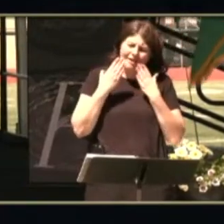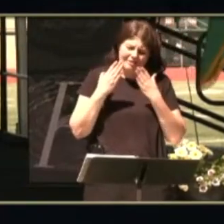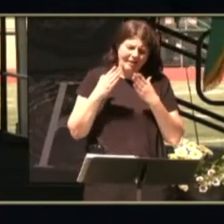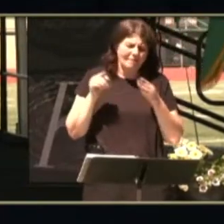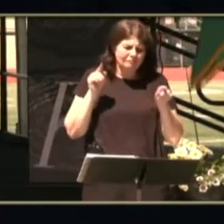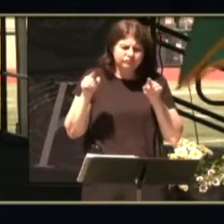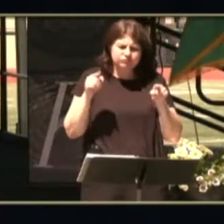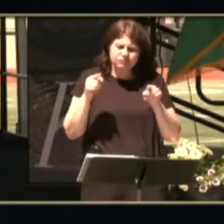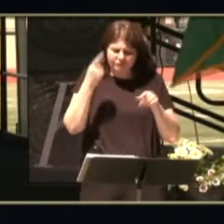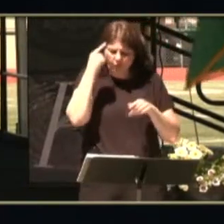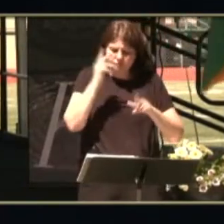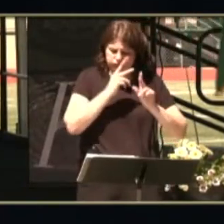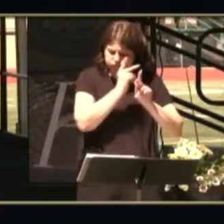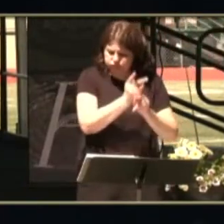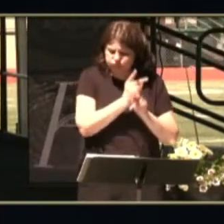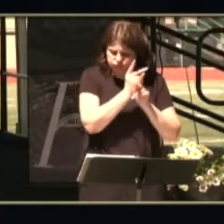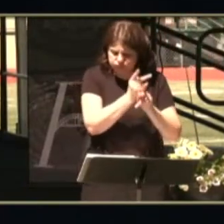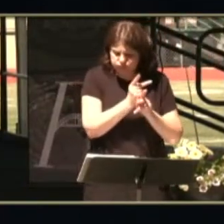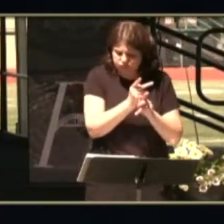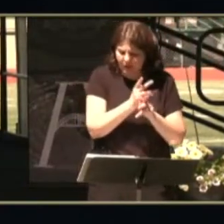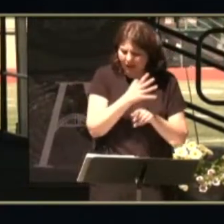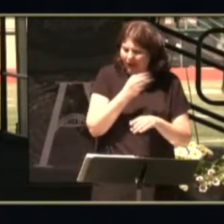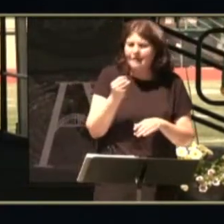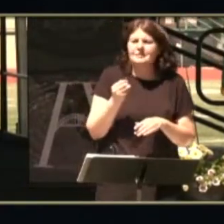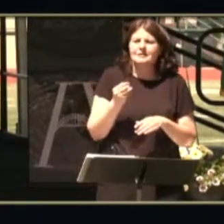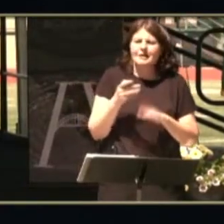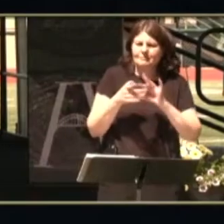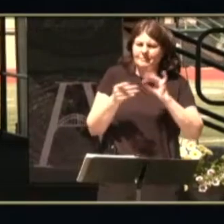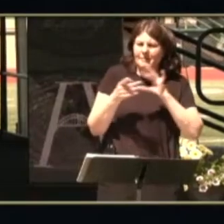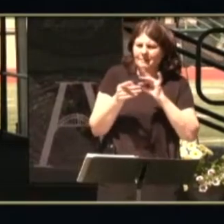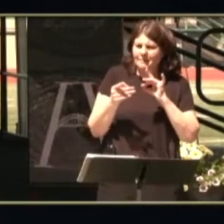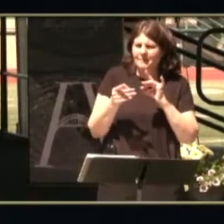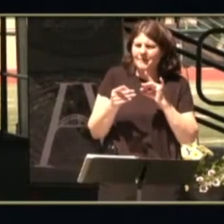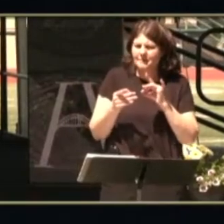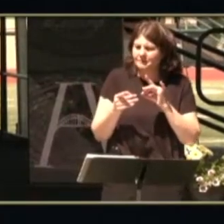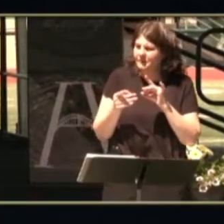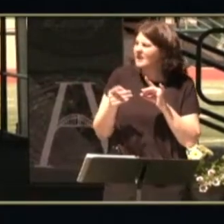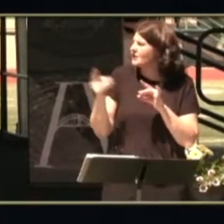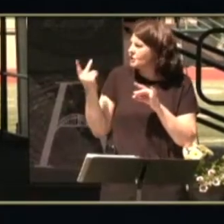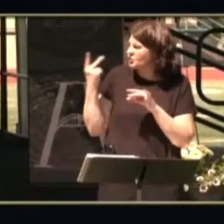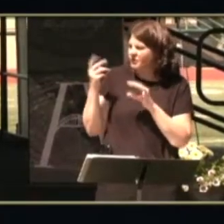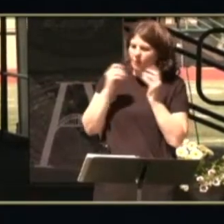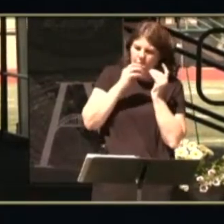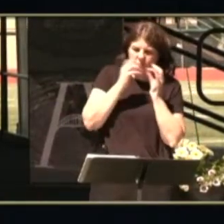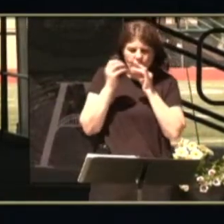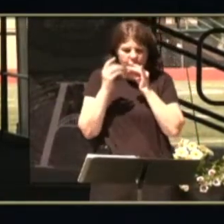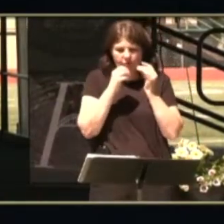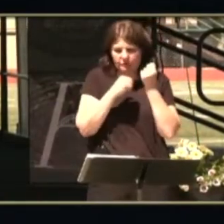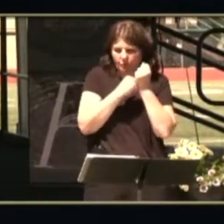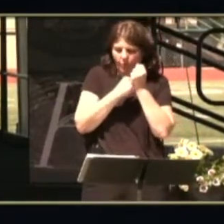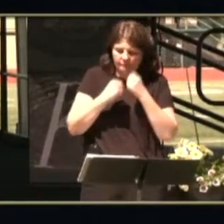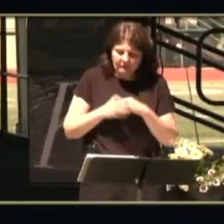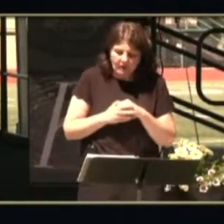Make acknowledgement to